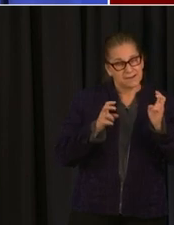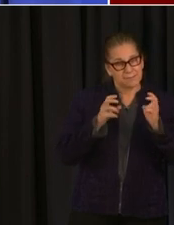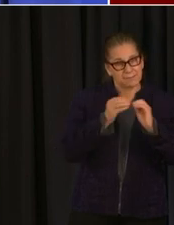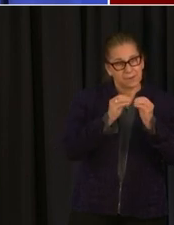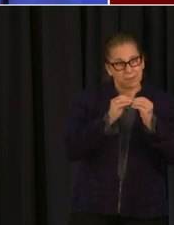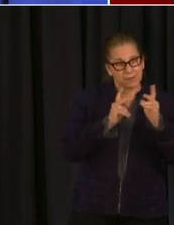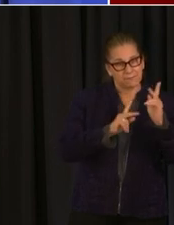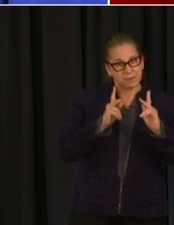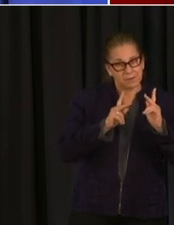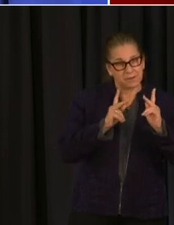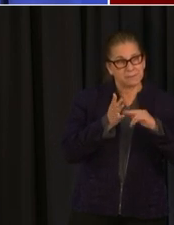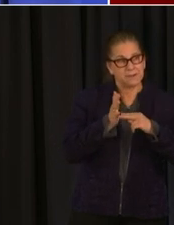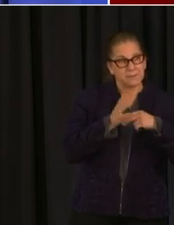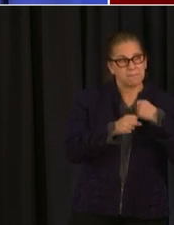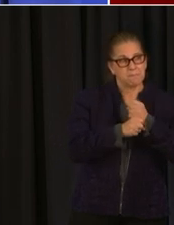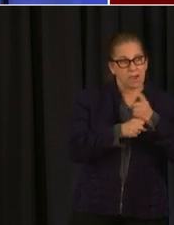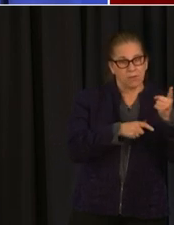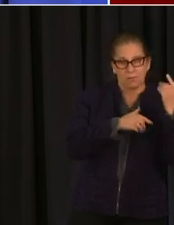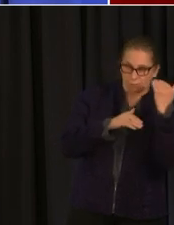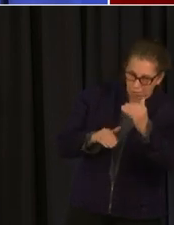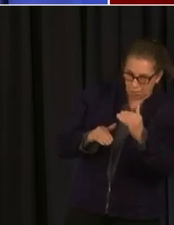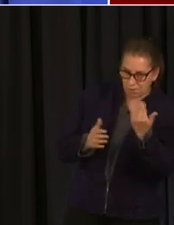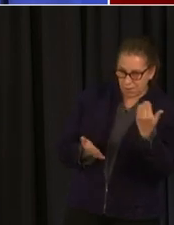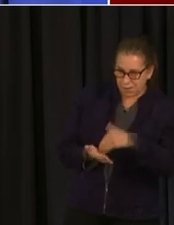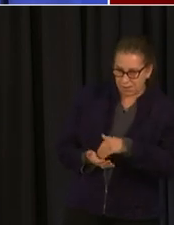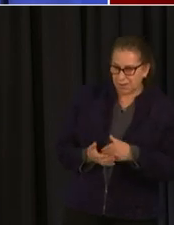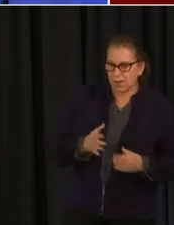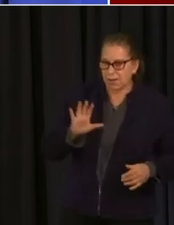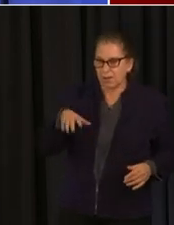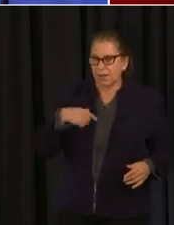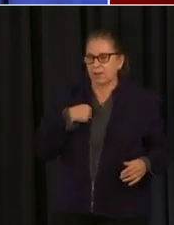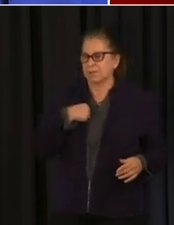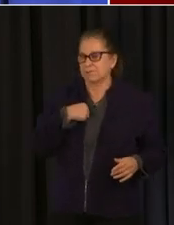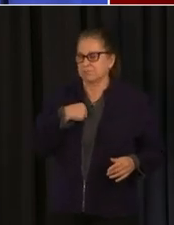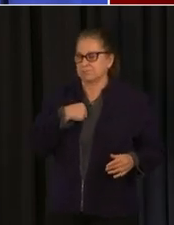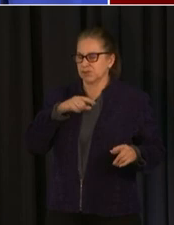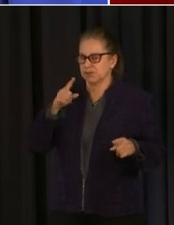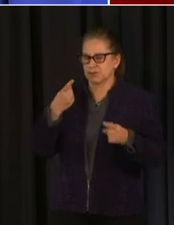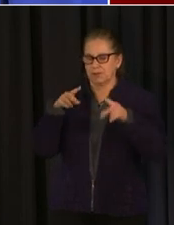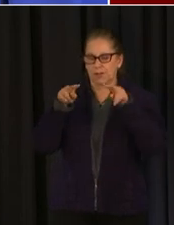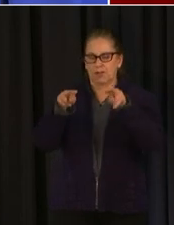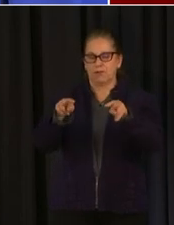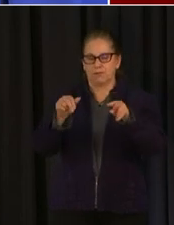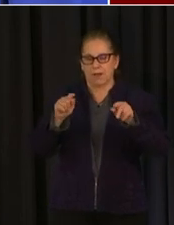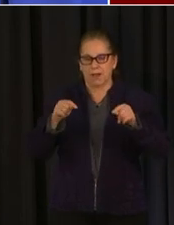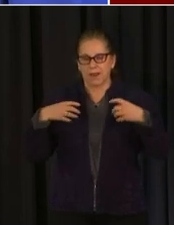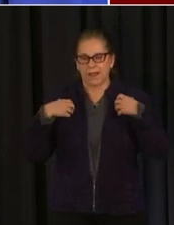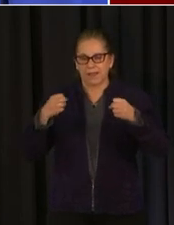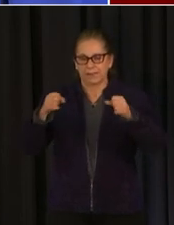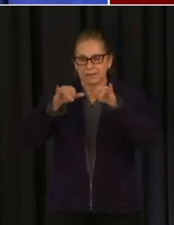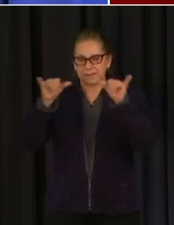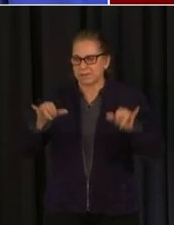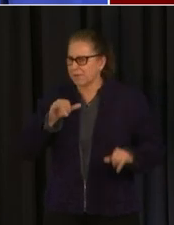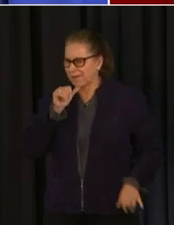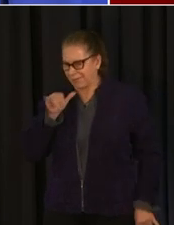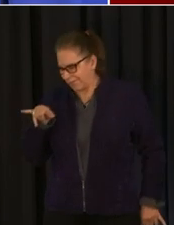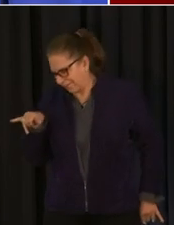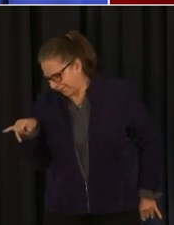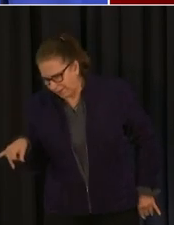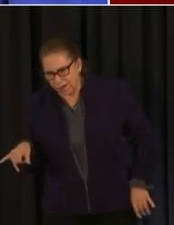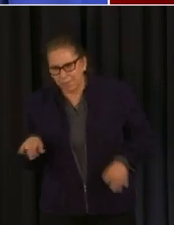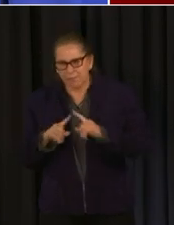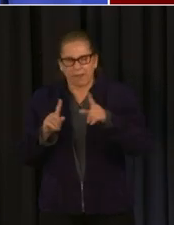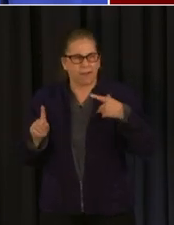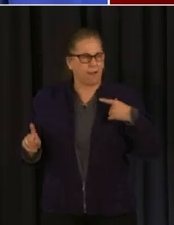we will look at the the health system's capacity so not just one thing but anything um all the